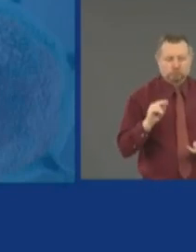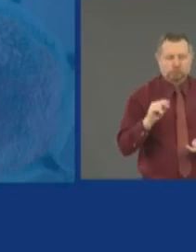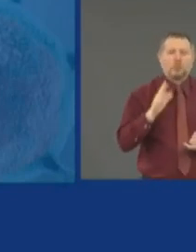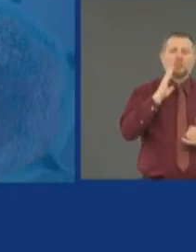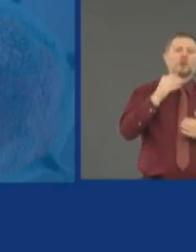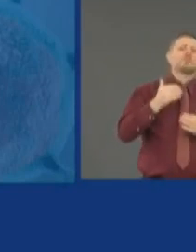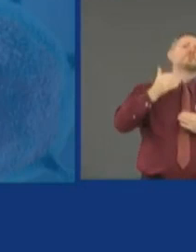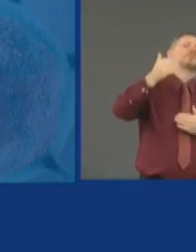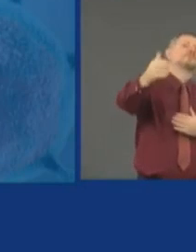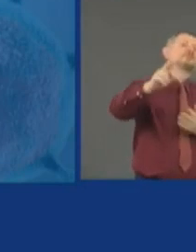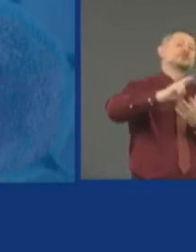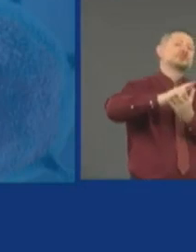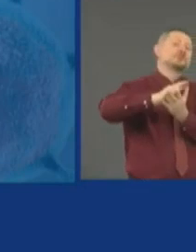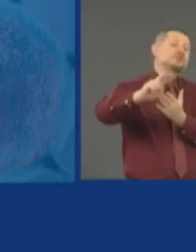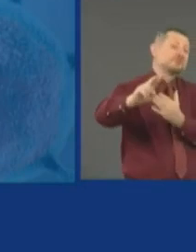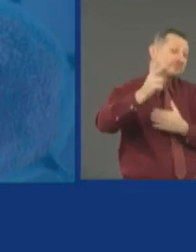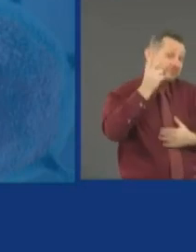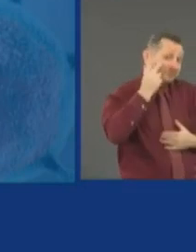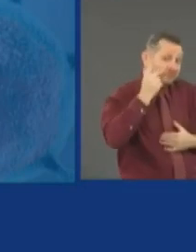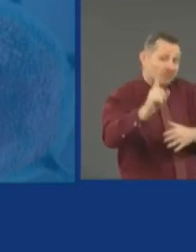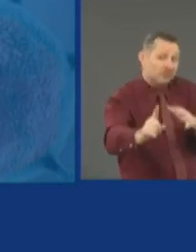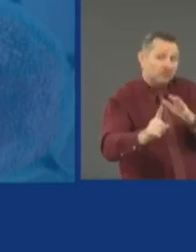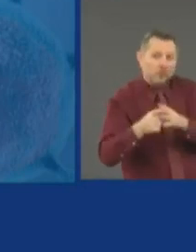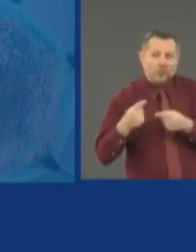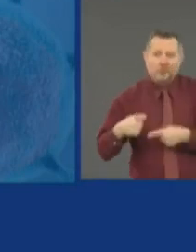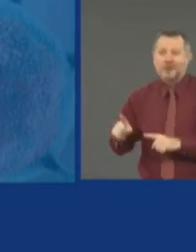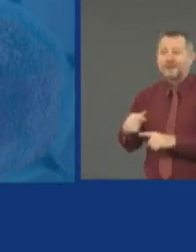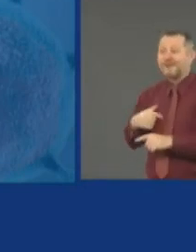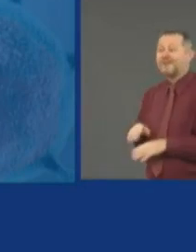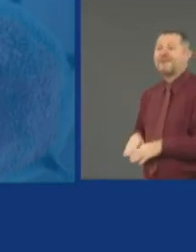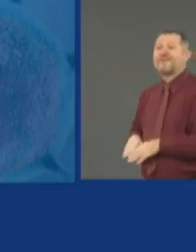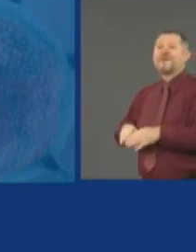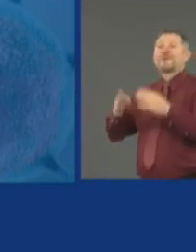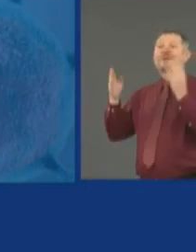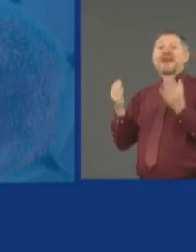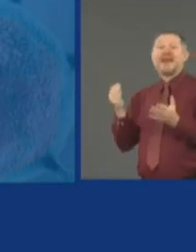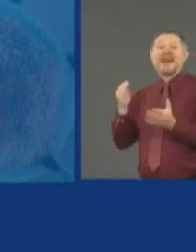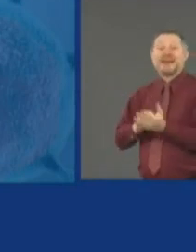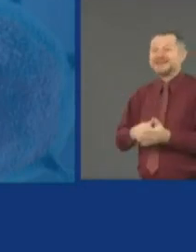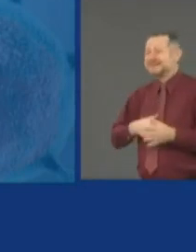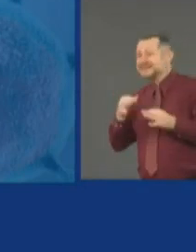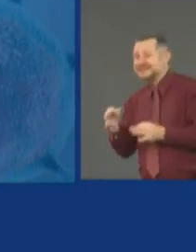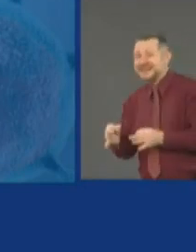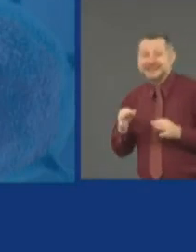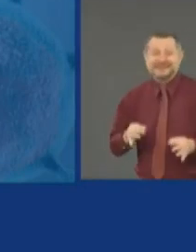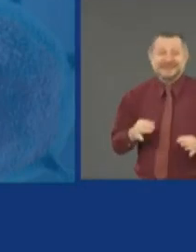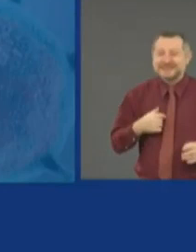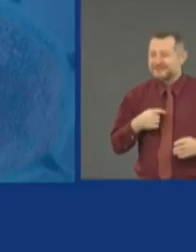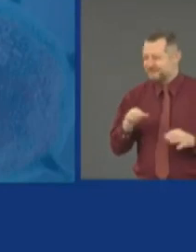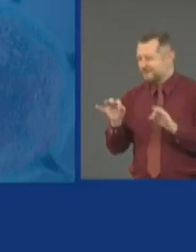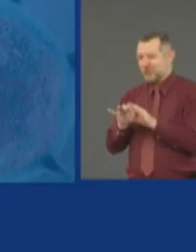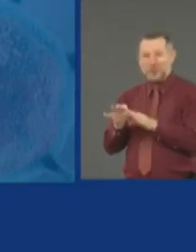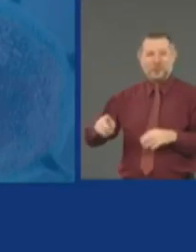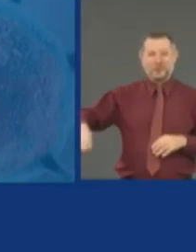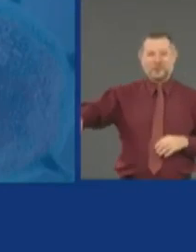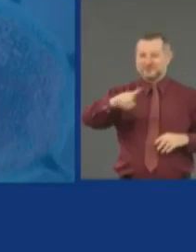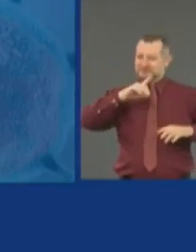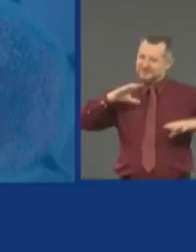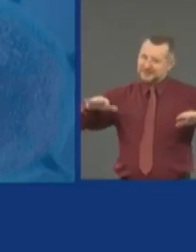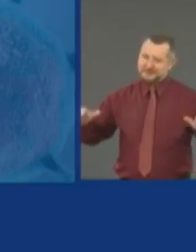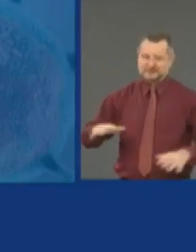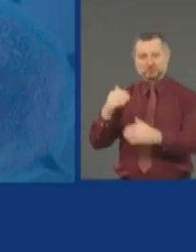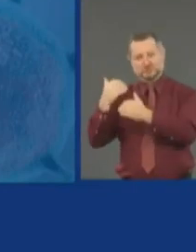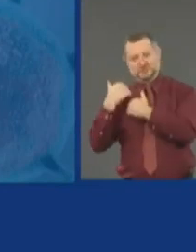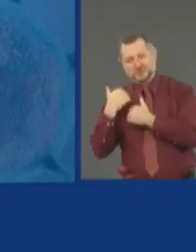we're making all these decisions on reopening. So it's important that people act responsibly for themselves.